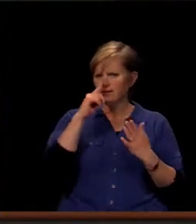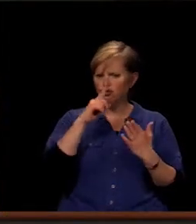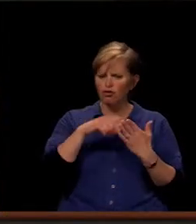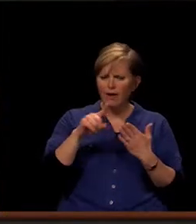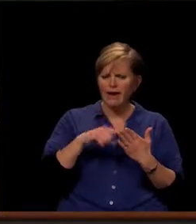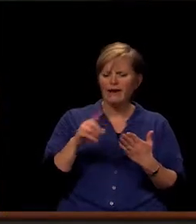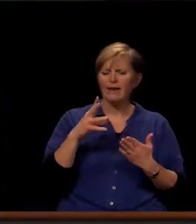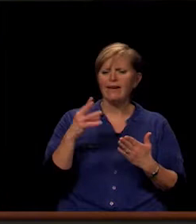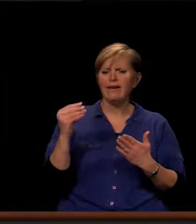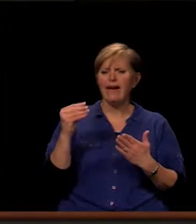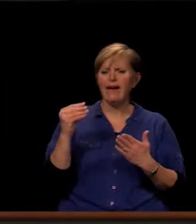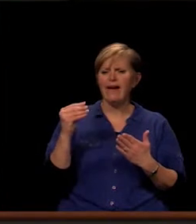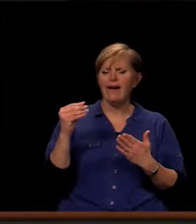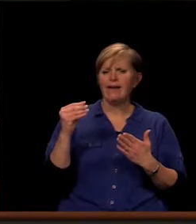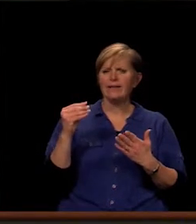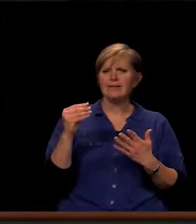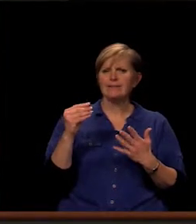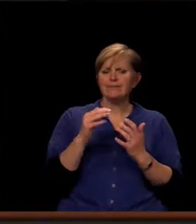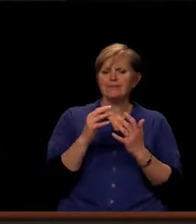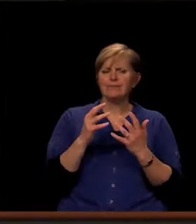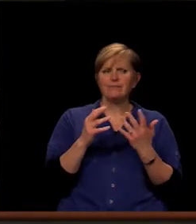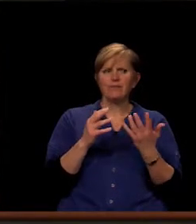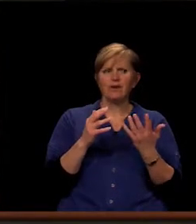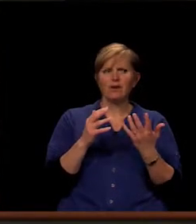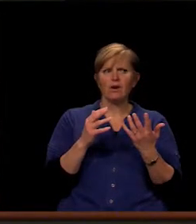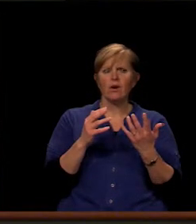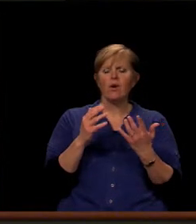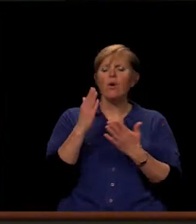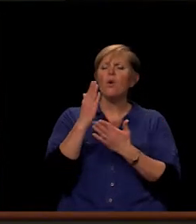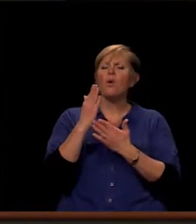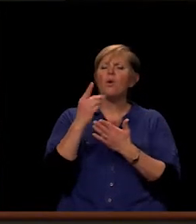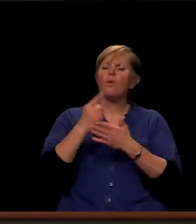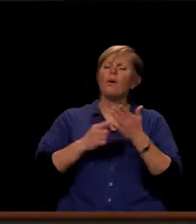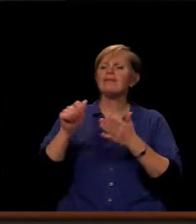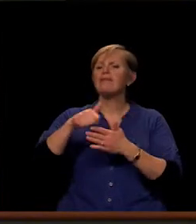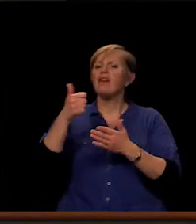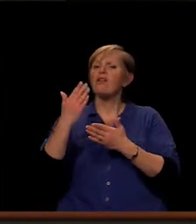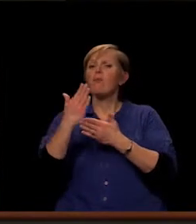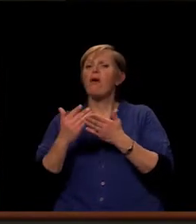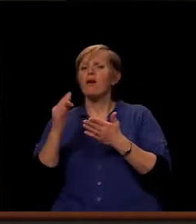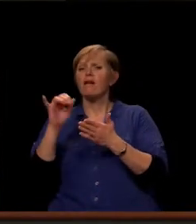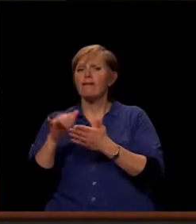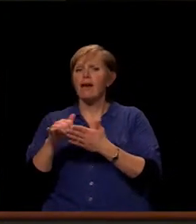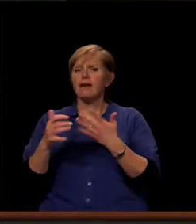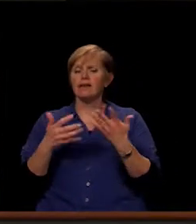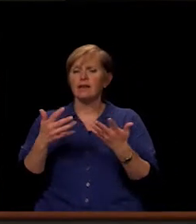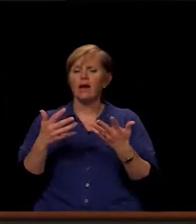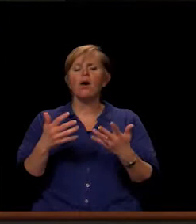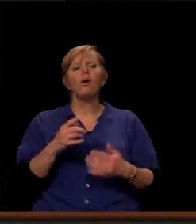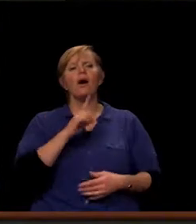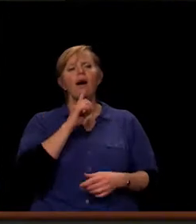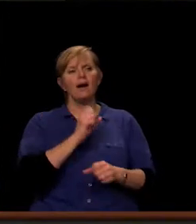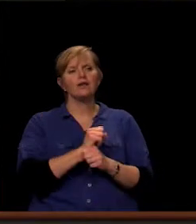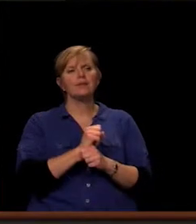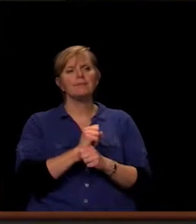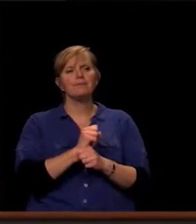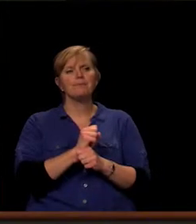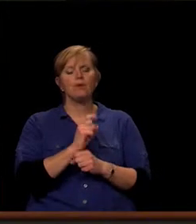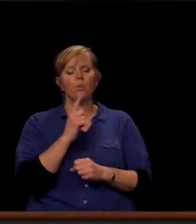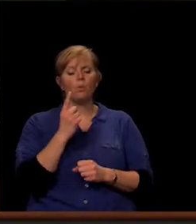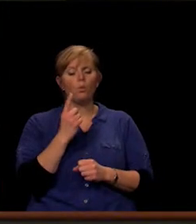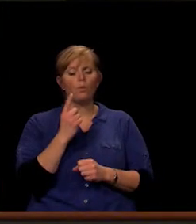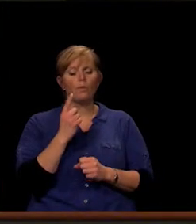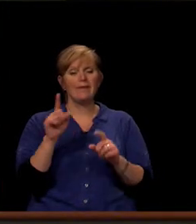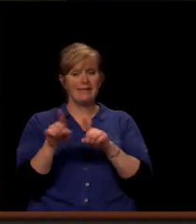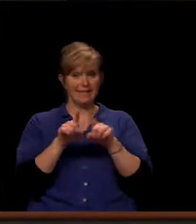You know, what other, how else are they using it on the other end of, you know, the unseen end of it? Actually, one of the things I had, the